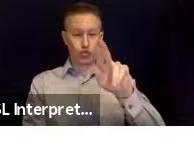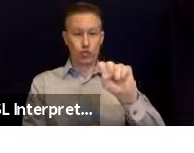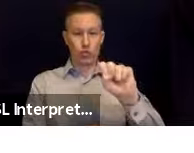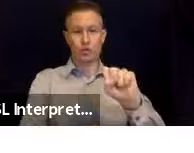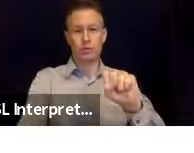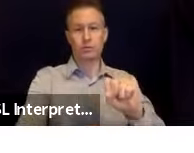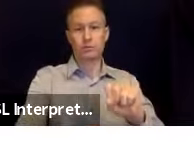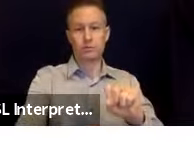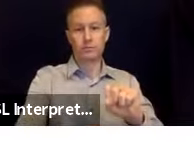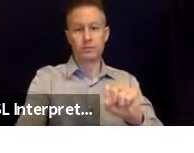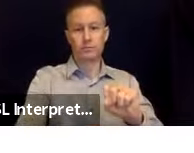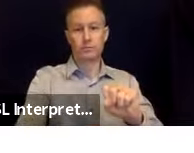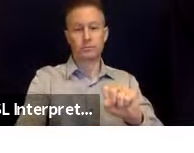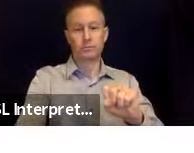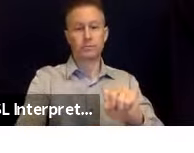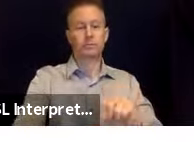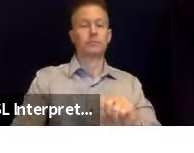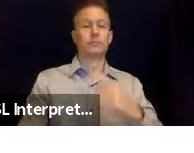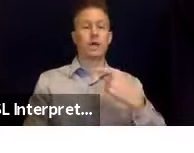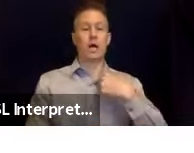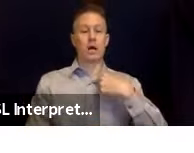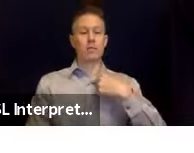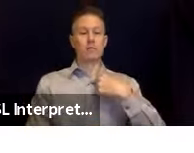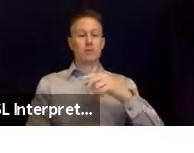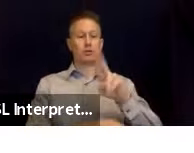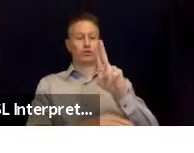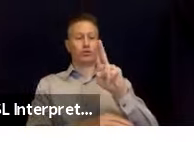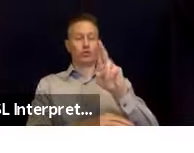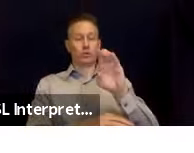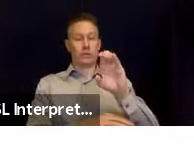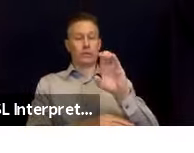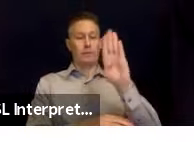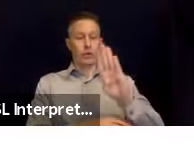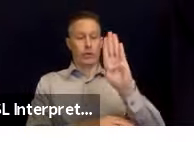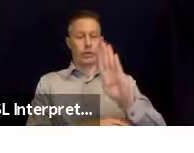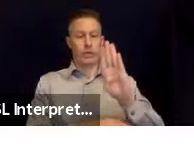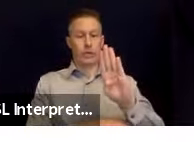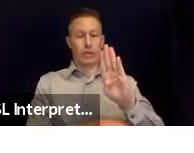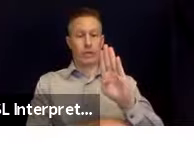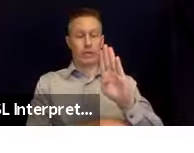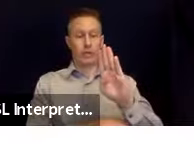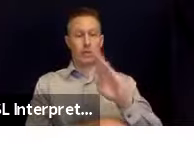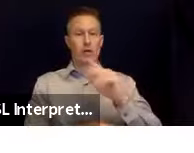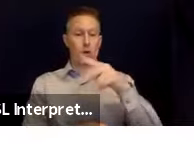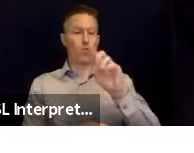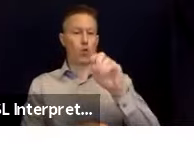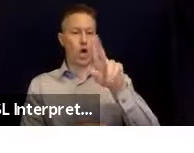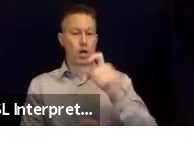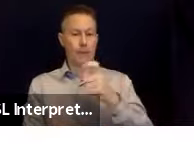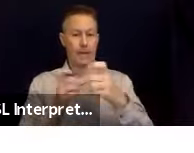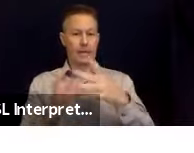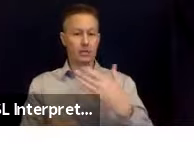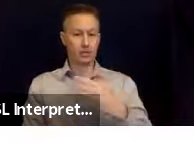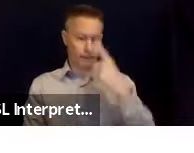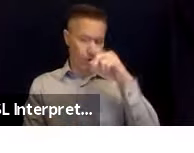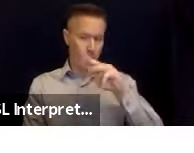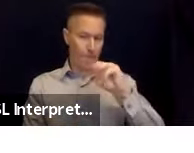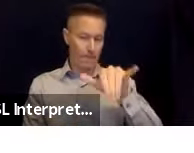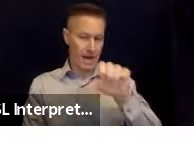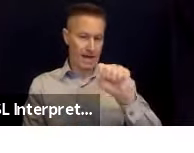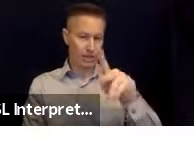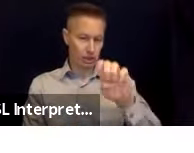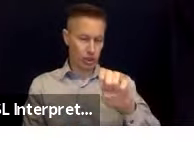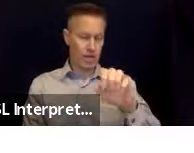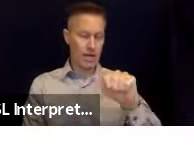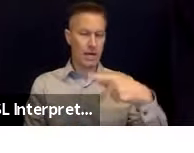am the product manager for the My Shake app. This app, as Laurie mentioned, is sponsored by the Governor's Office of Emergency Services,